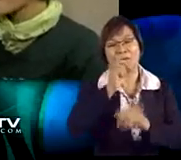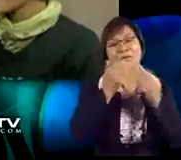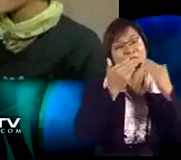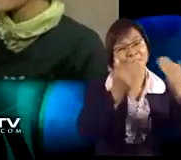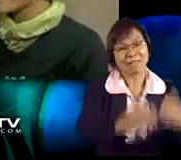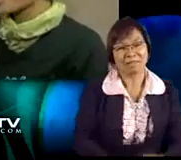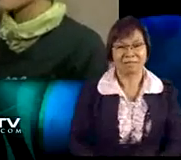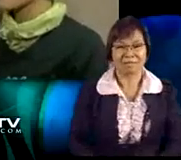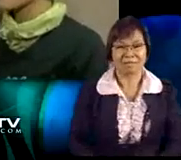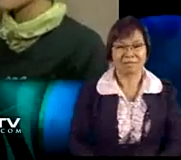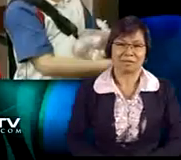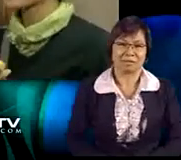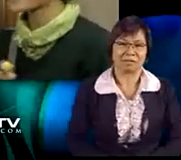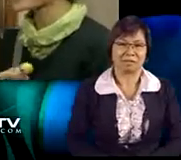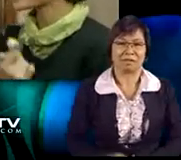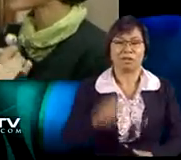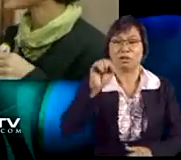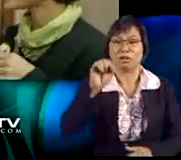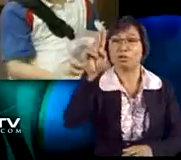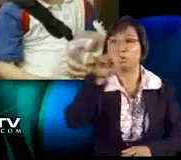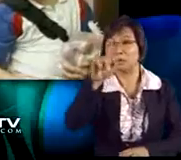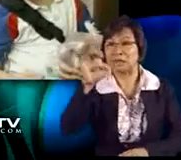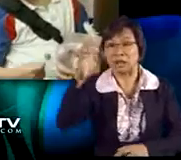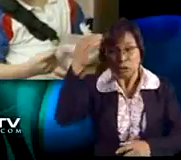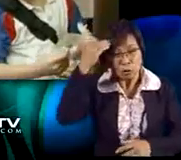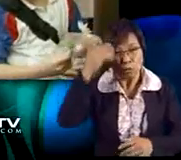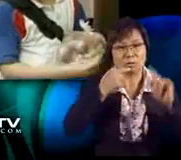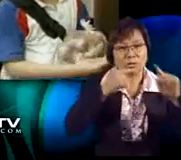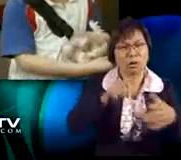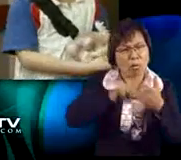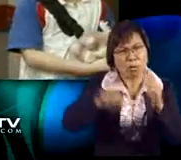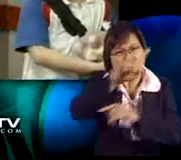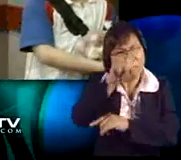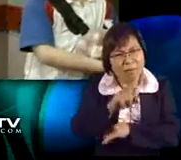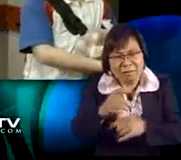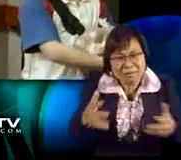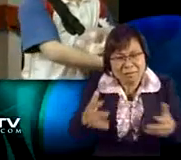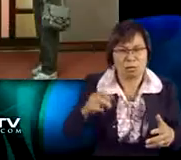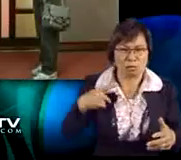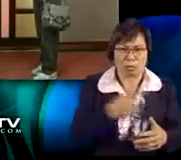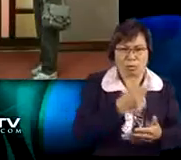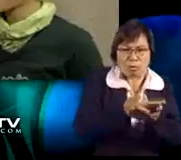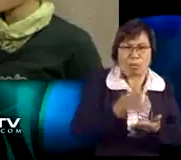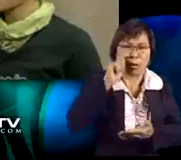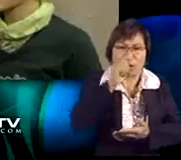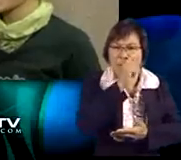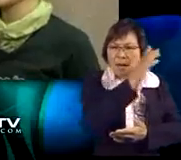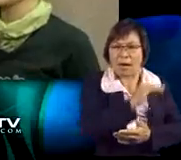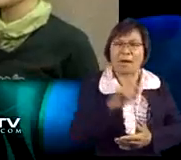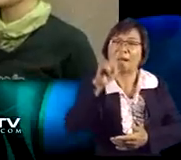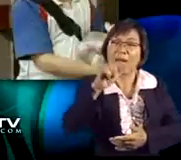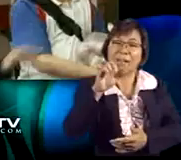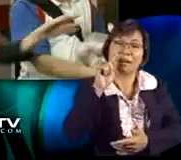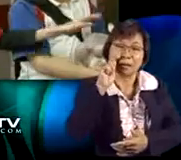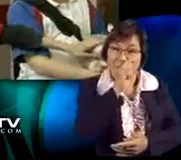Wow, a lollipop. Thanks. Hey, wonder to us Susie if she knows the answer. Hmm? What do you want to